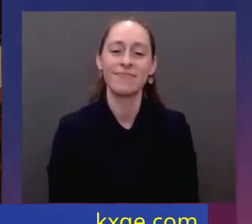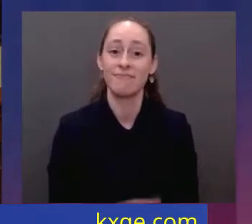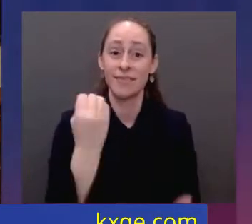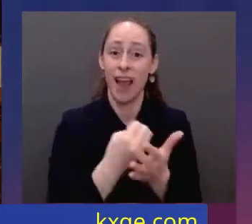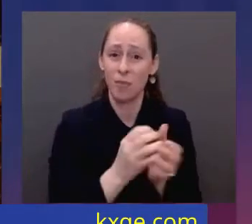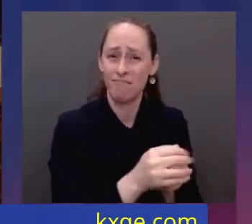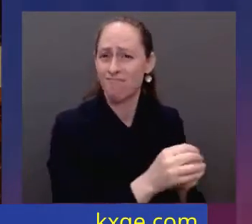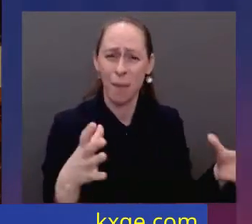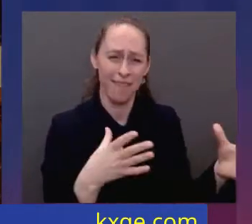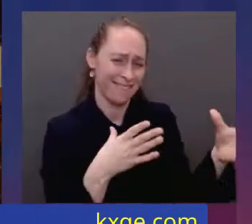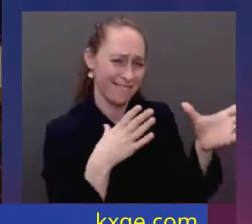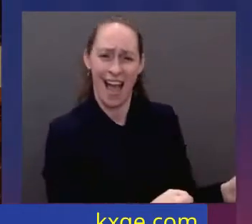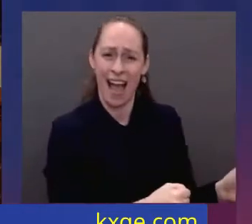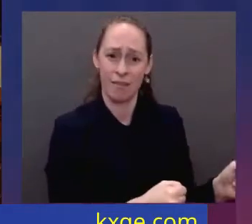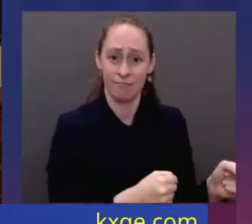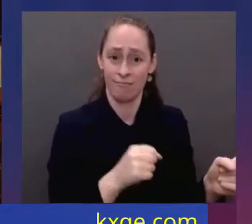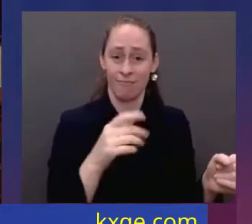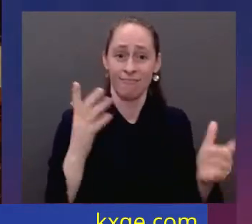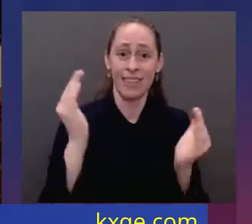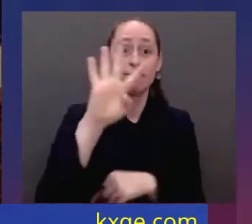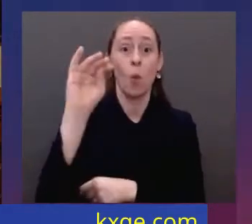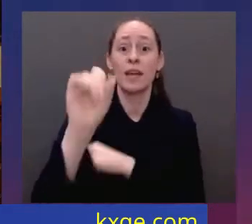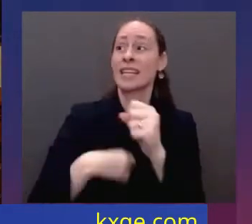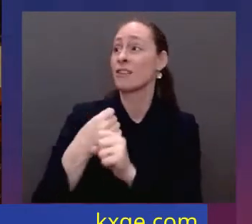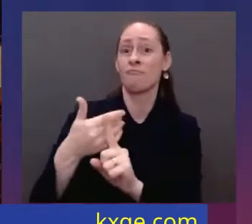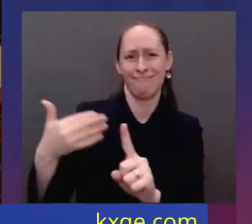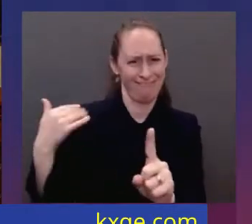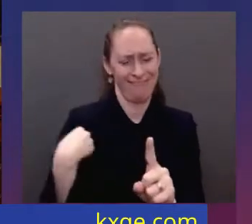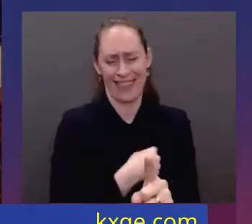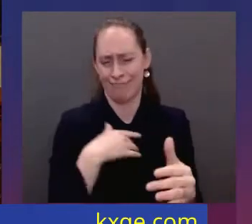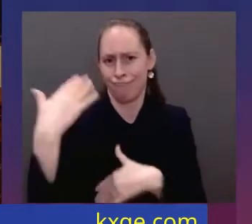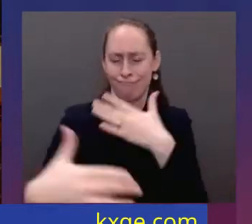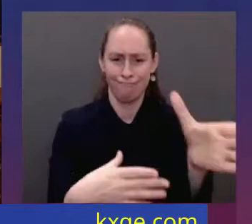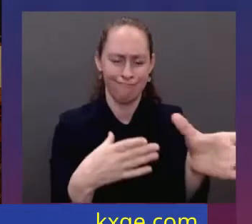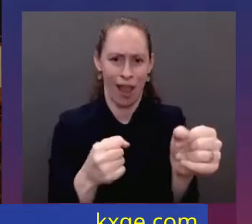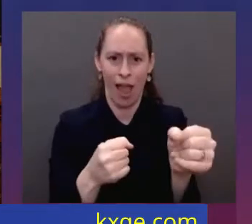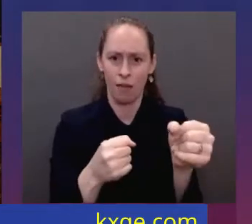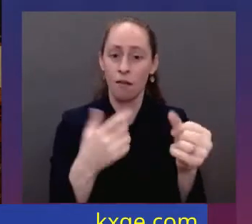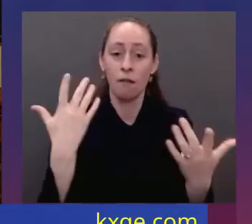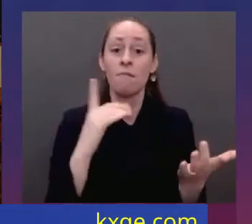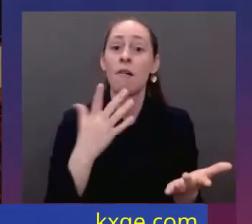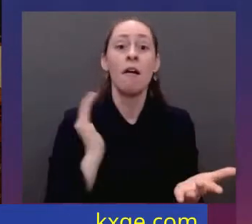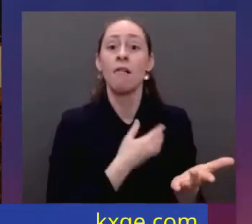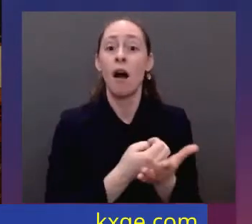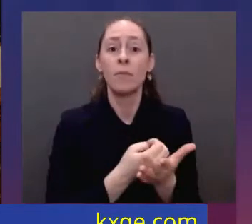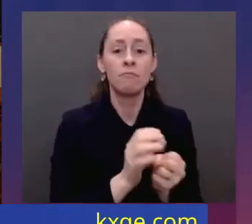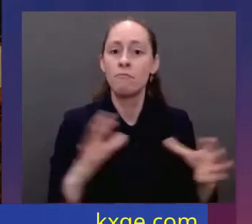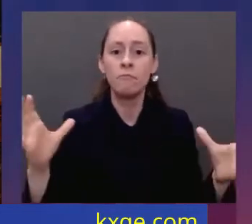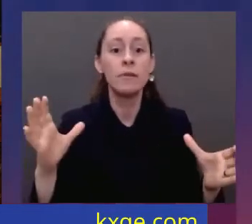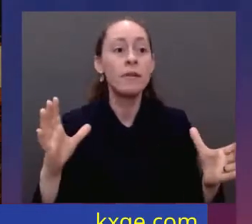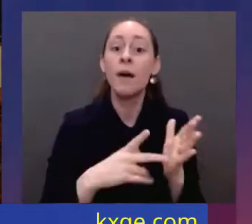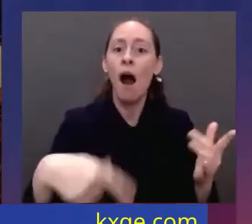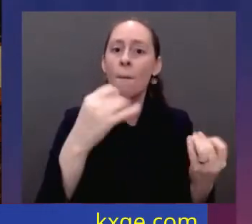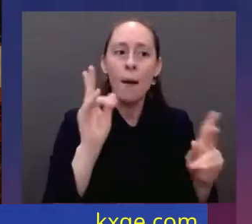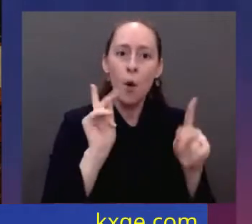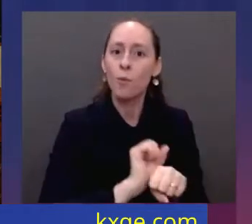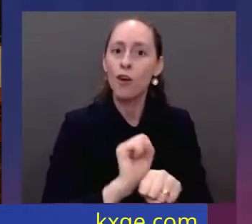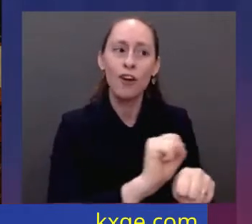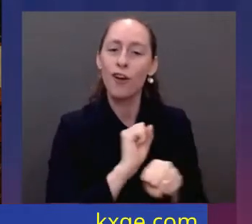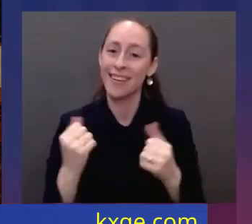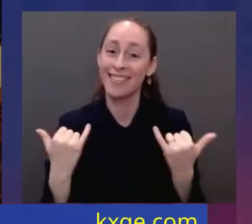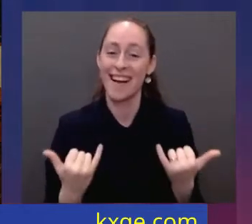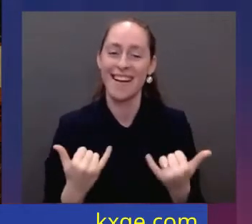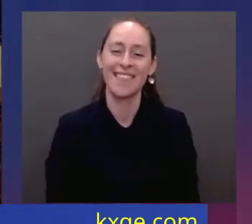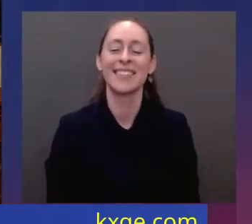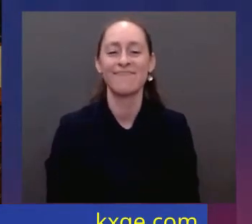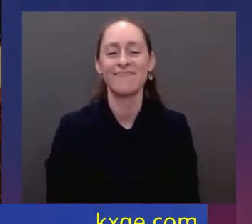strongest growth rate in 40 years. And the first step in bringing fundamental change to our economy that hasn't worked for working people in this nation for too long. For the past 40 years, we were